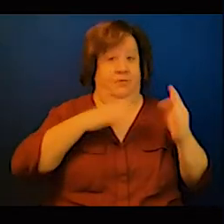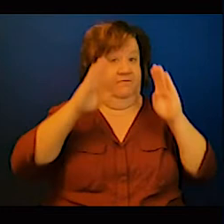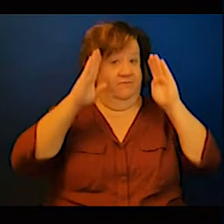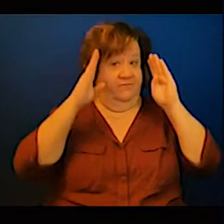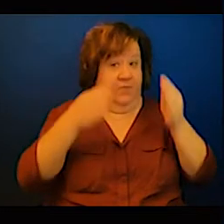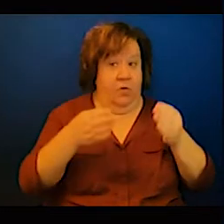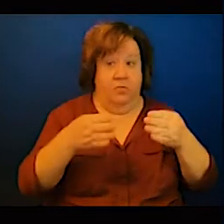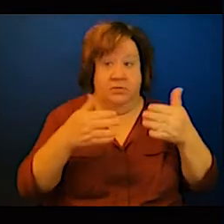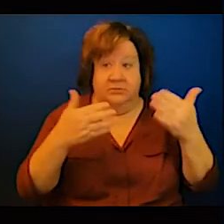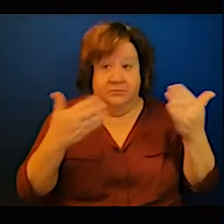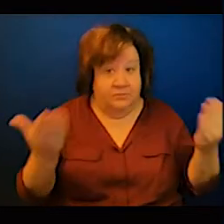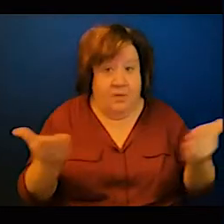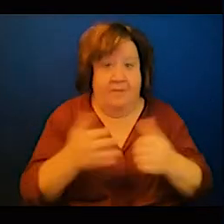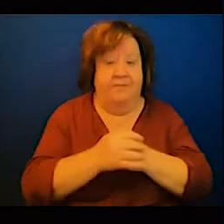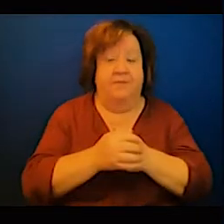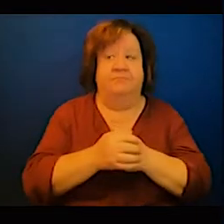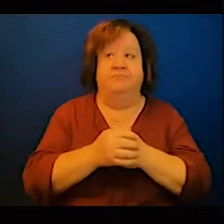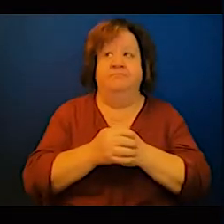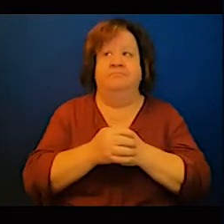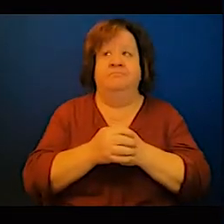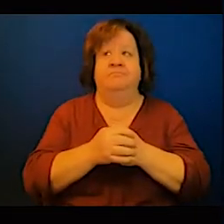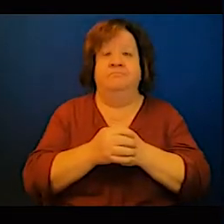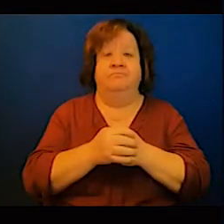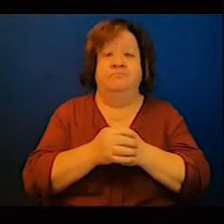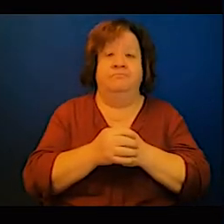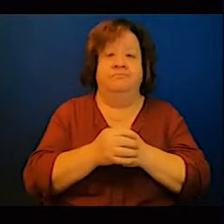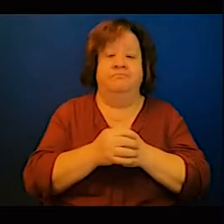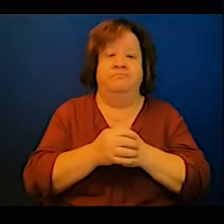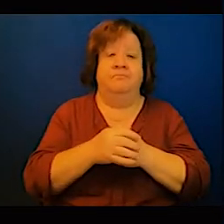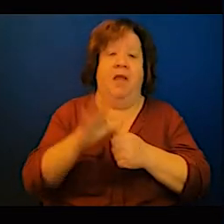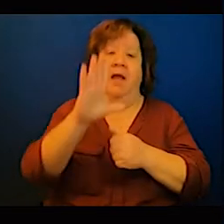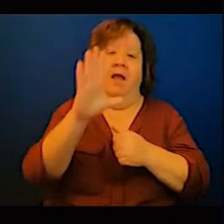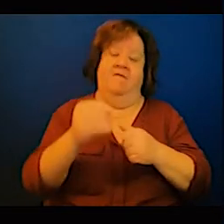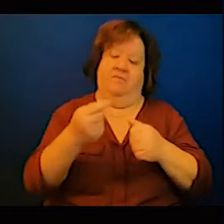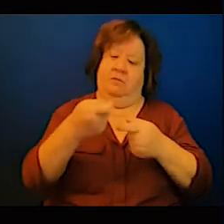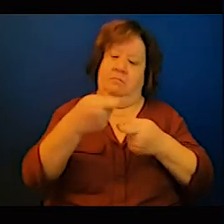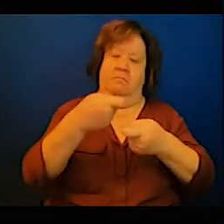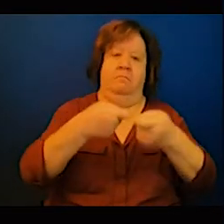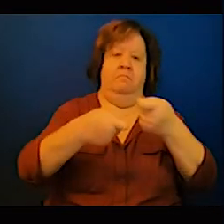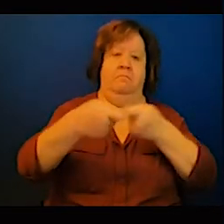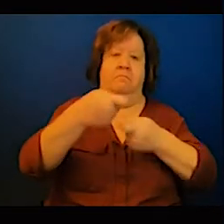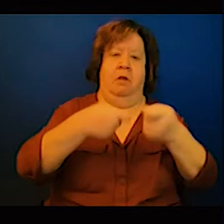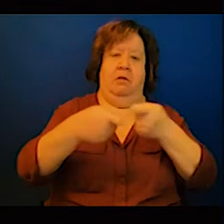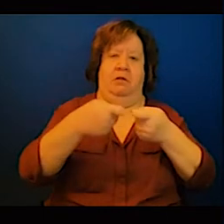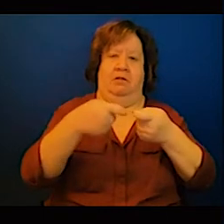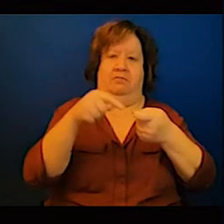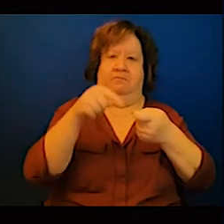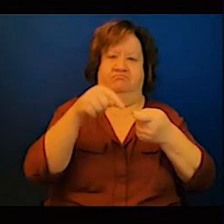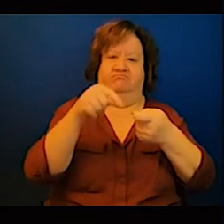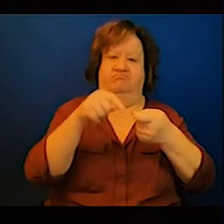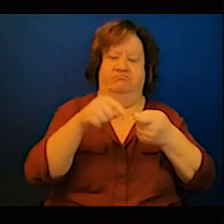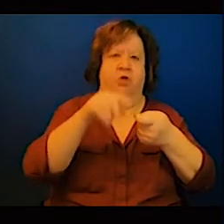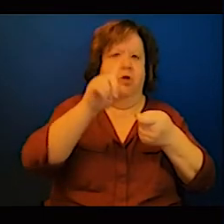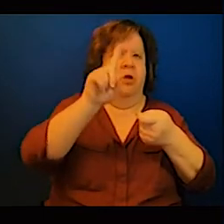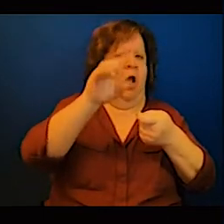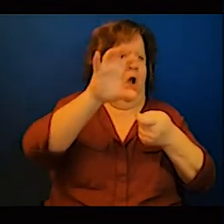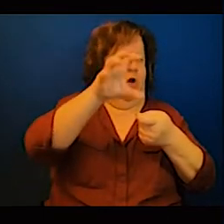then countries are able to share and be able to kind of leverage on our...